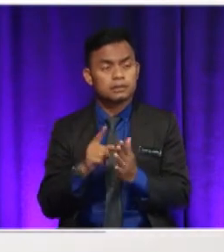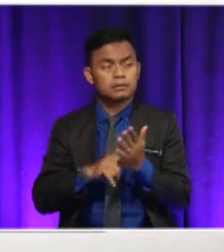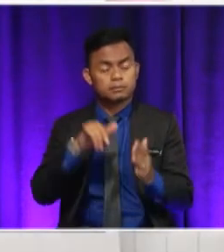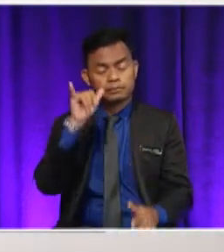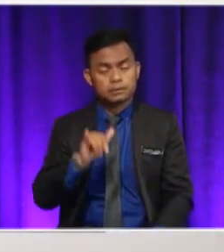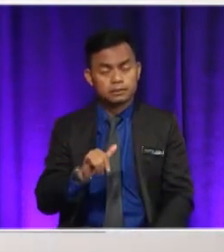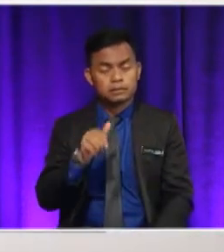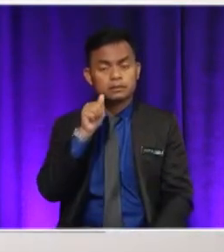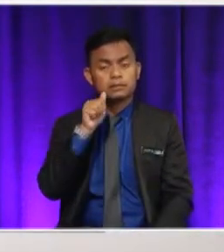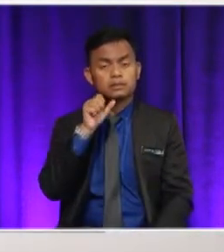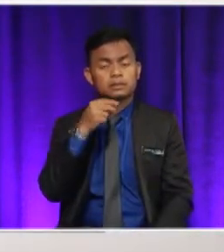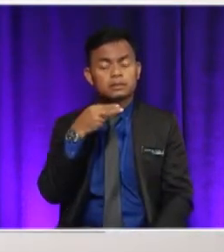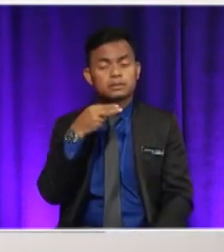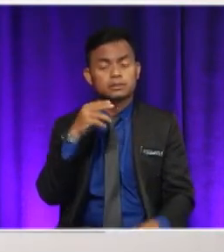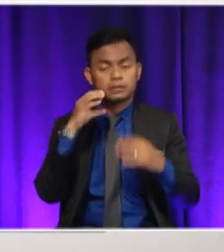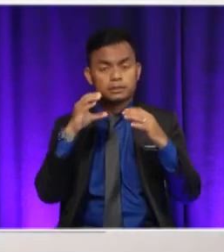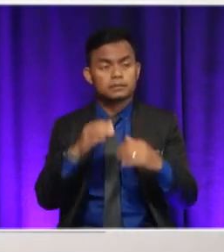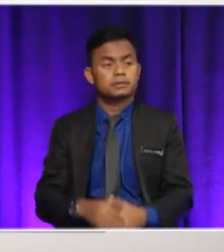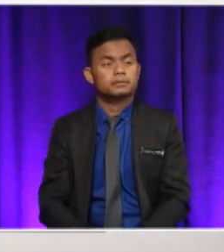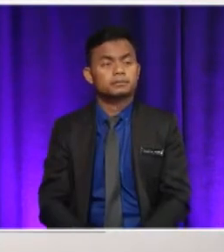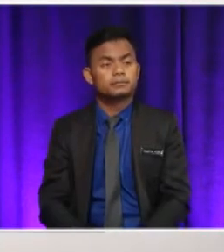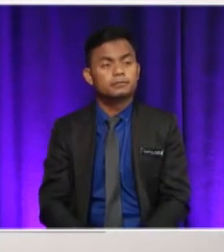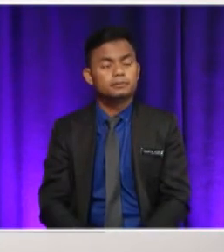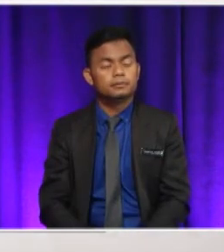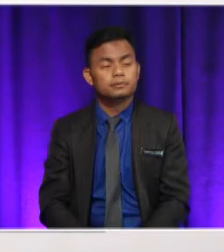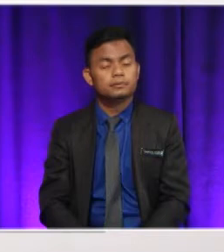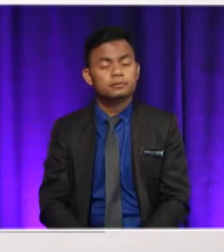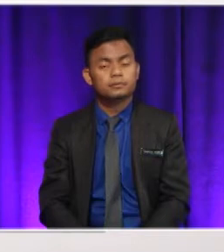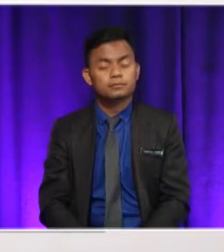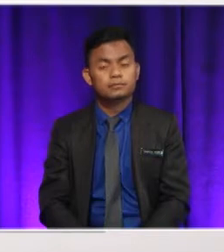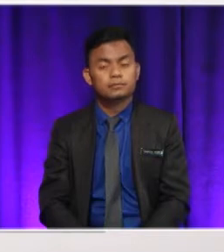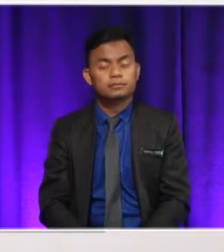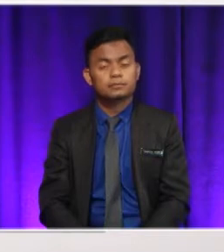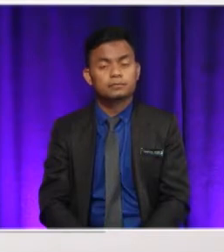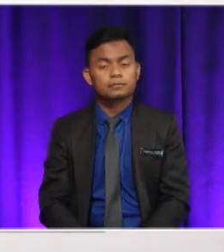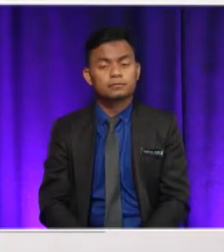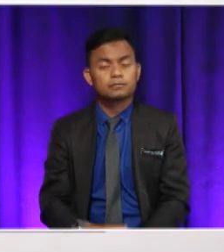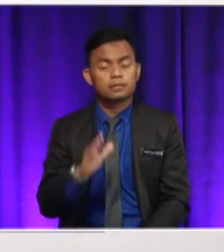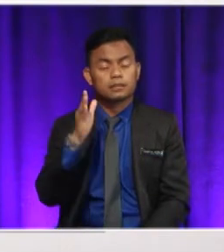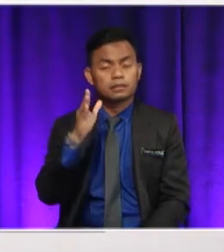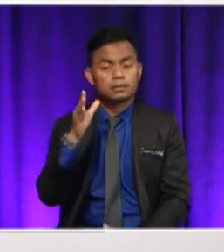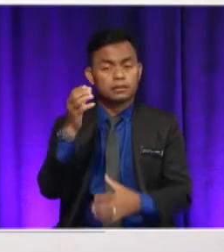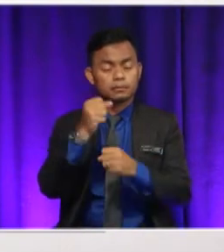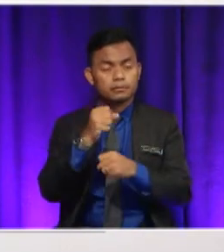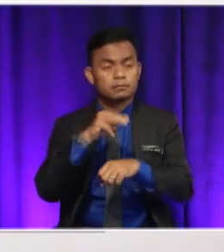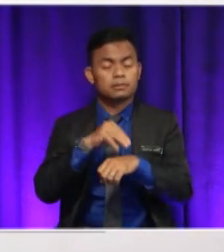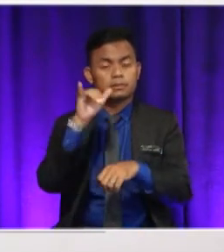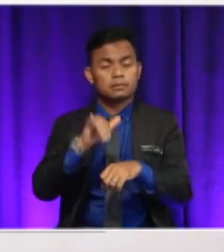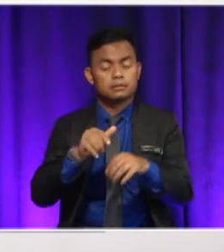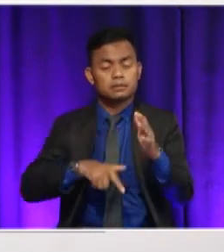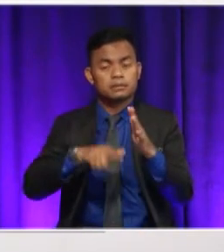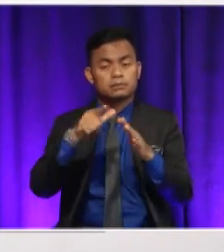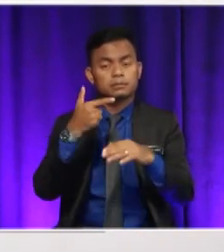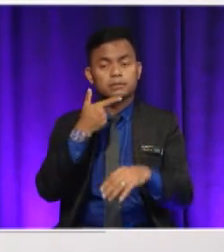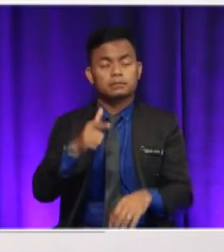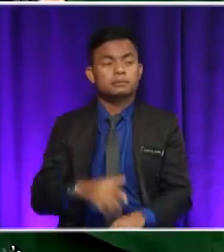about it took longer than the estimated time and also he had to carry something really heavy on his back.